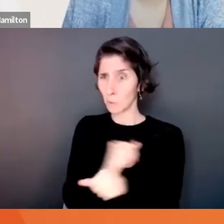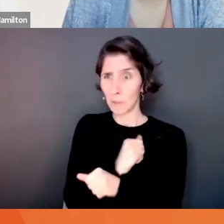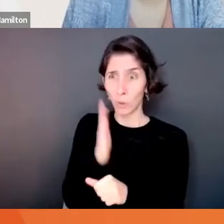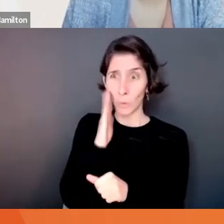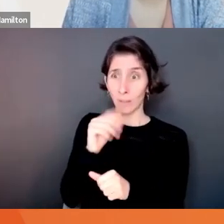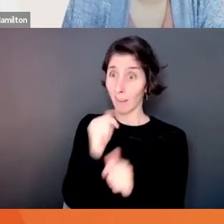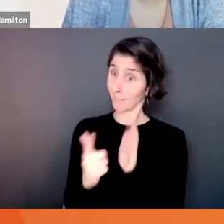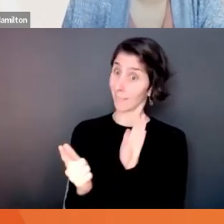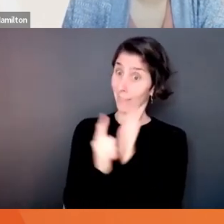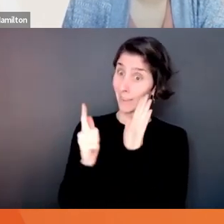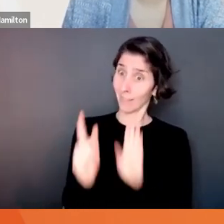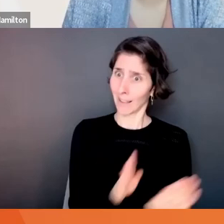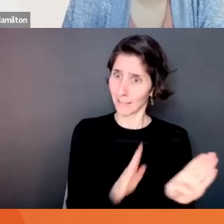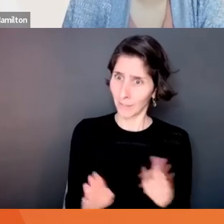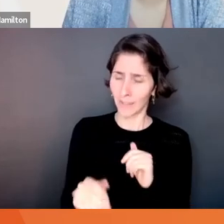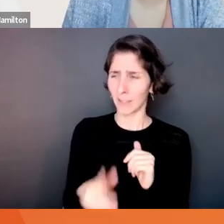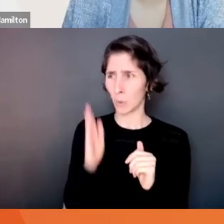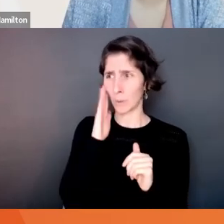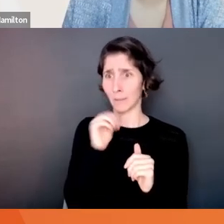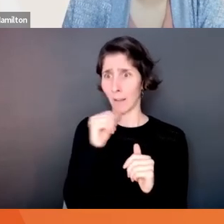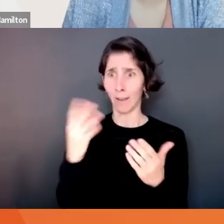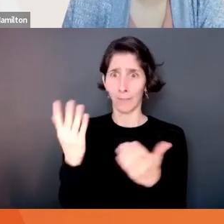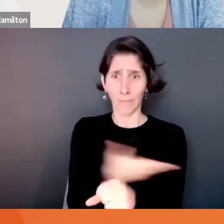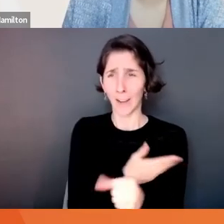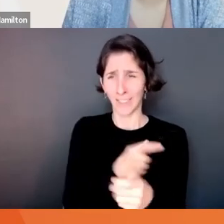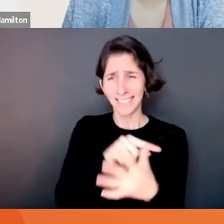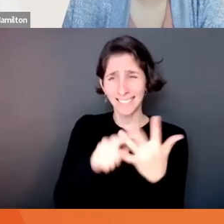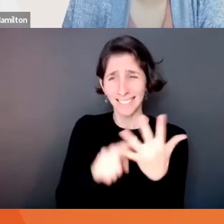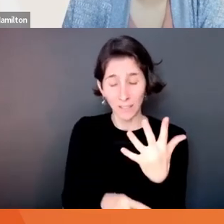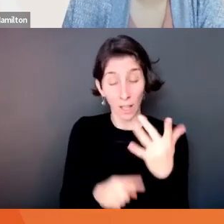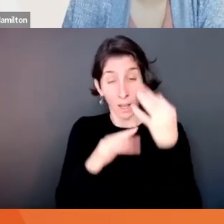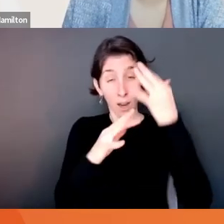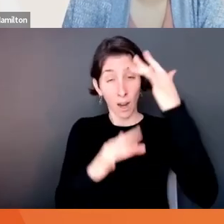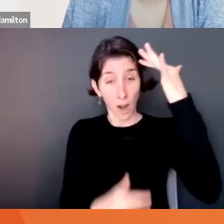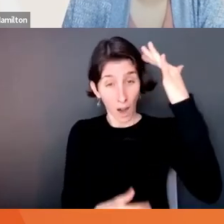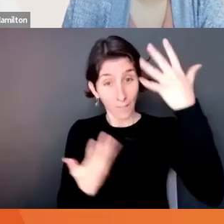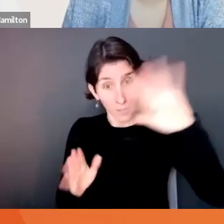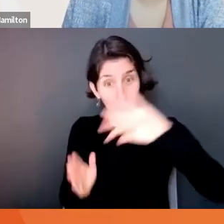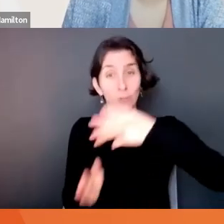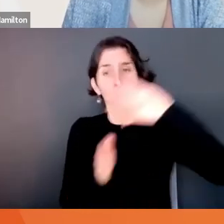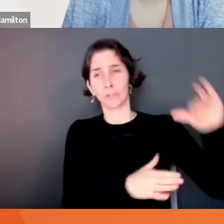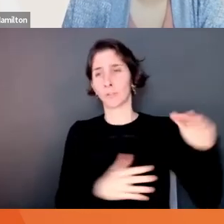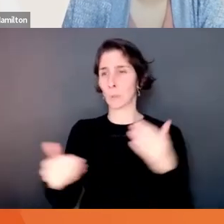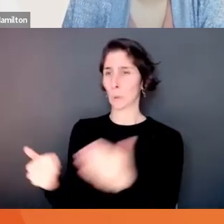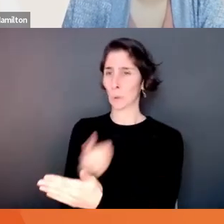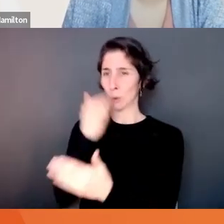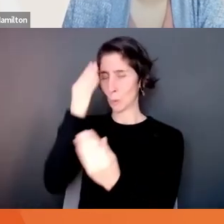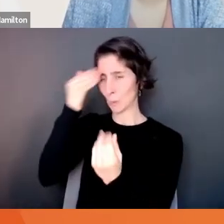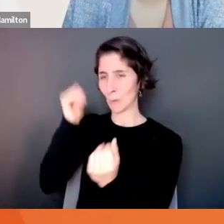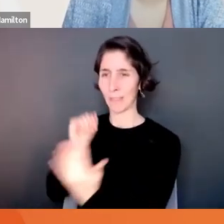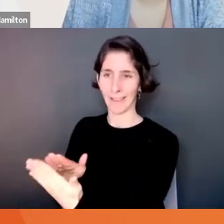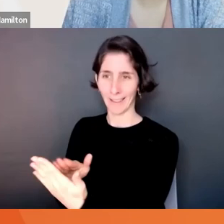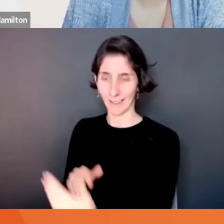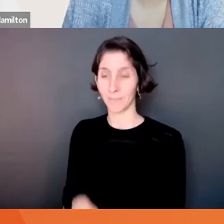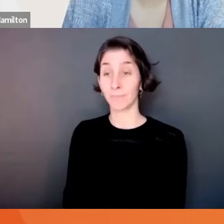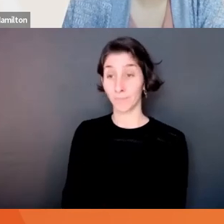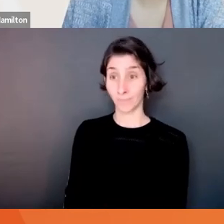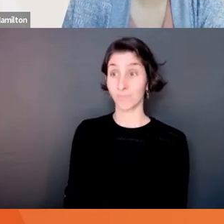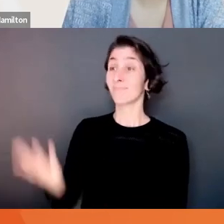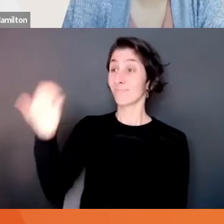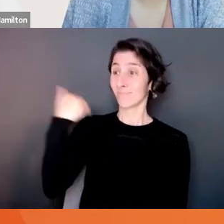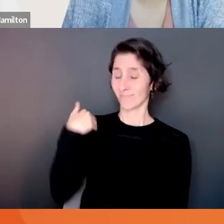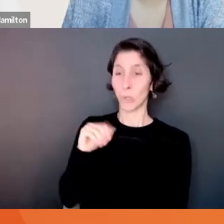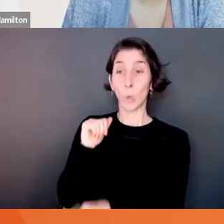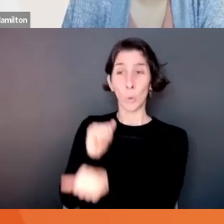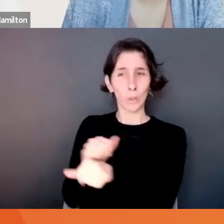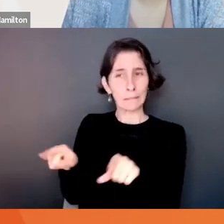things you get fired for, those types of things. And you actually get fresh thinking into your meeting. One time I led that particular exercise with a team.